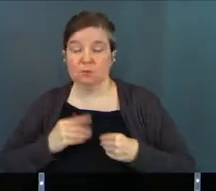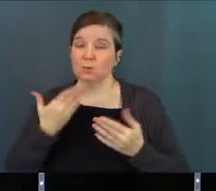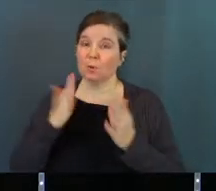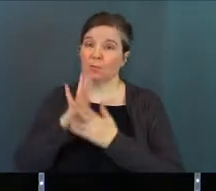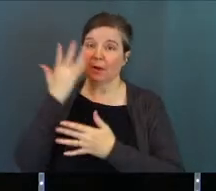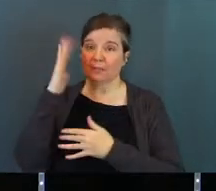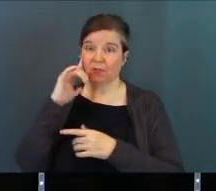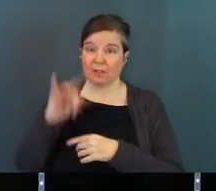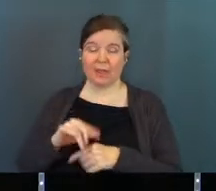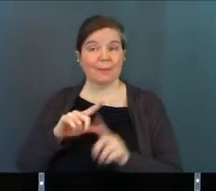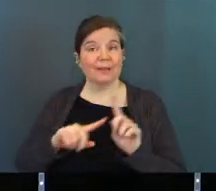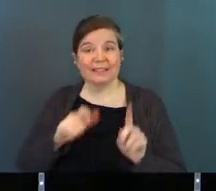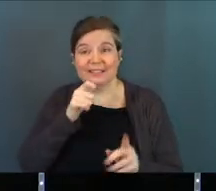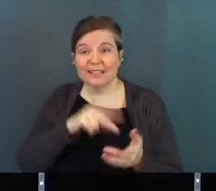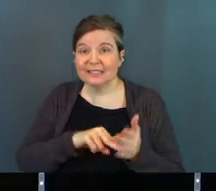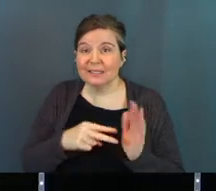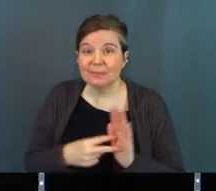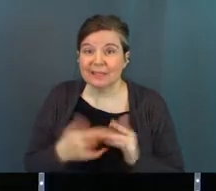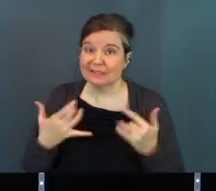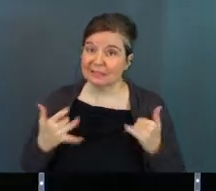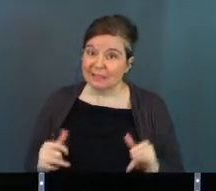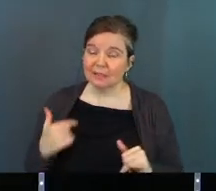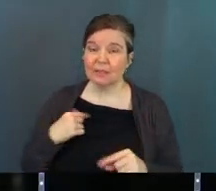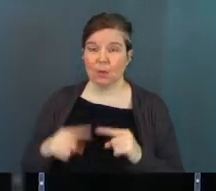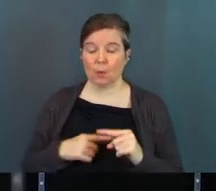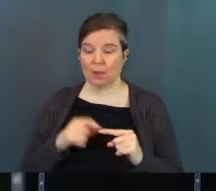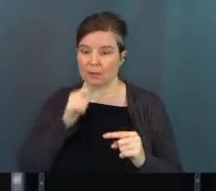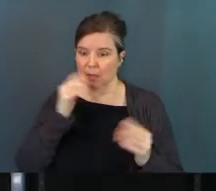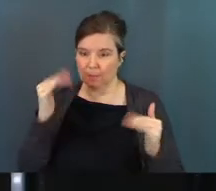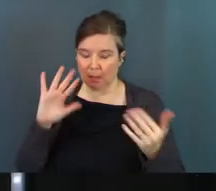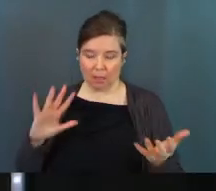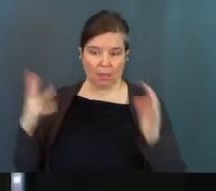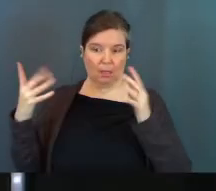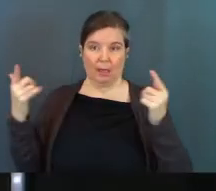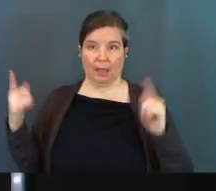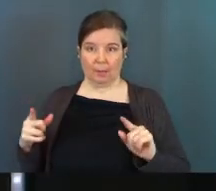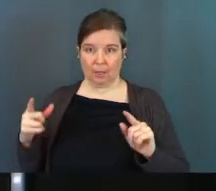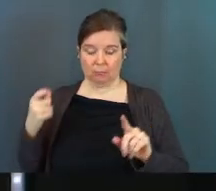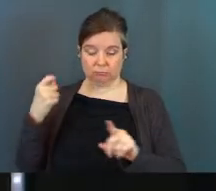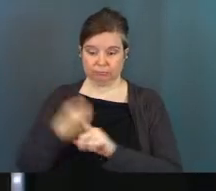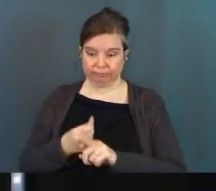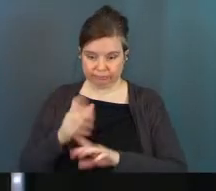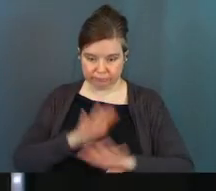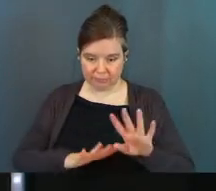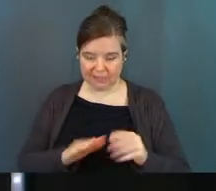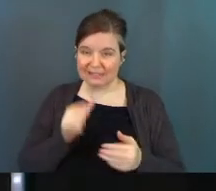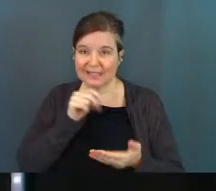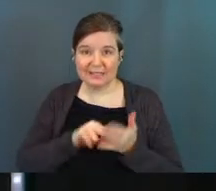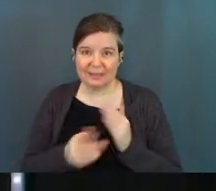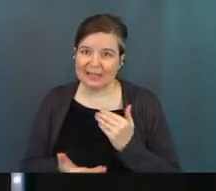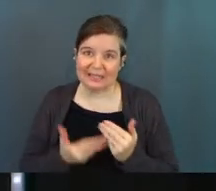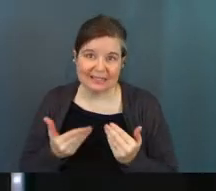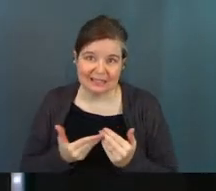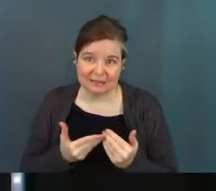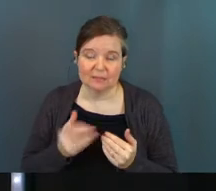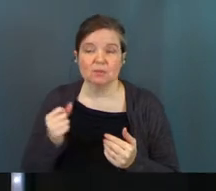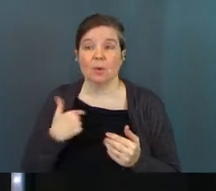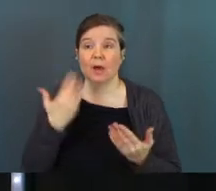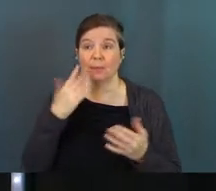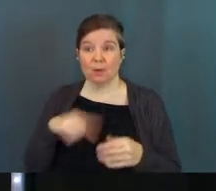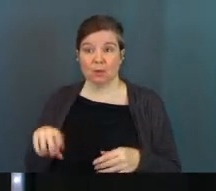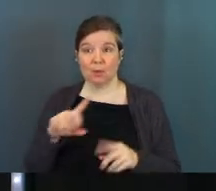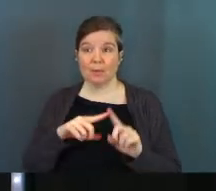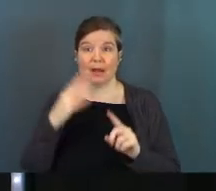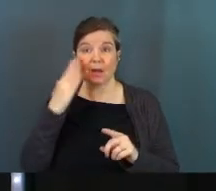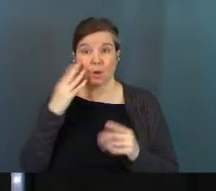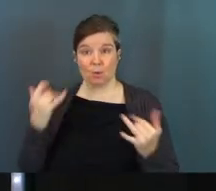that. But that doesn't mean still that when these unexpected moments happen in life, that they're just easy. So I don't know about